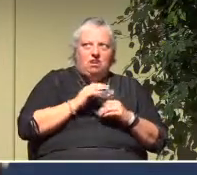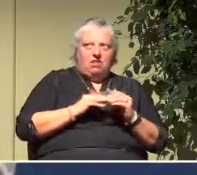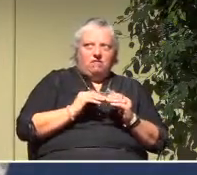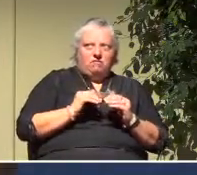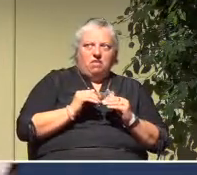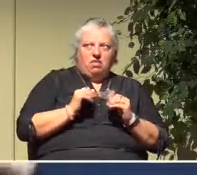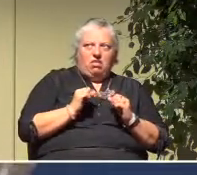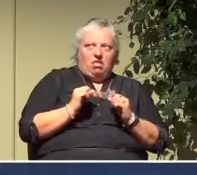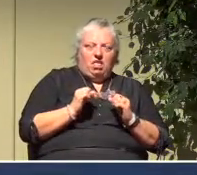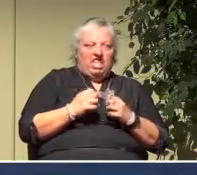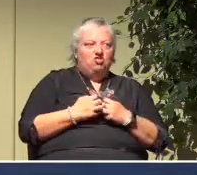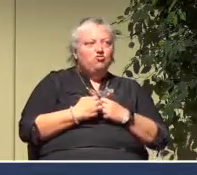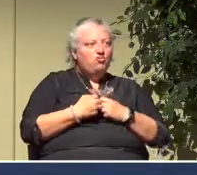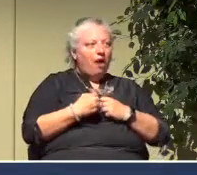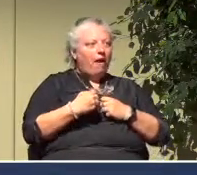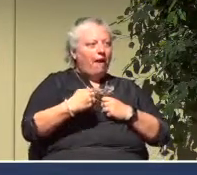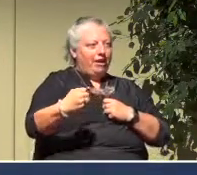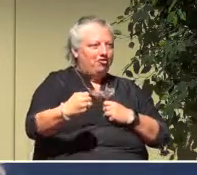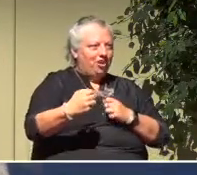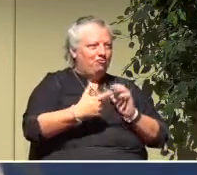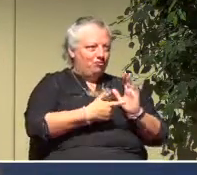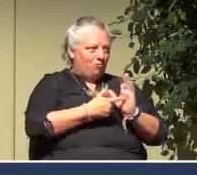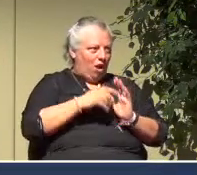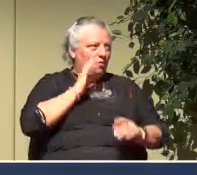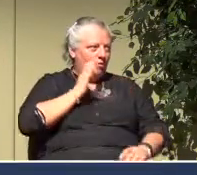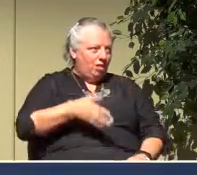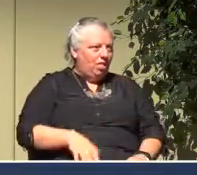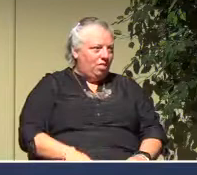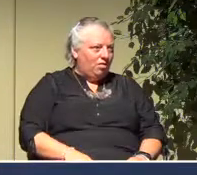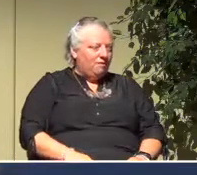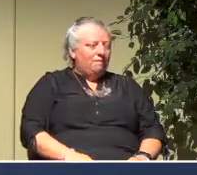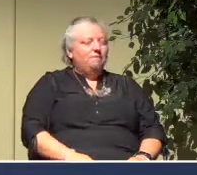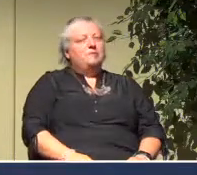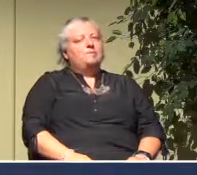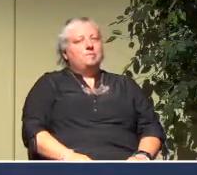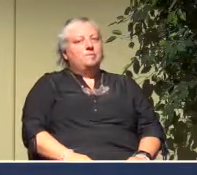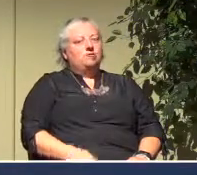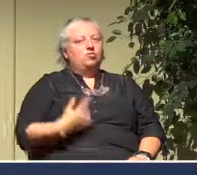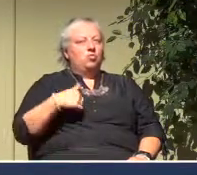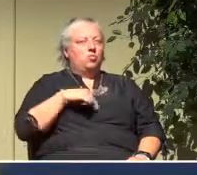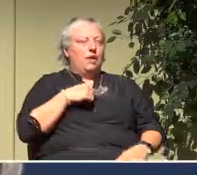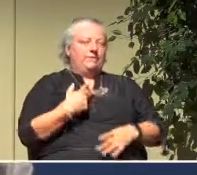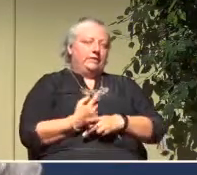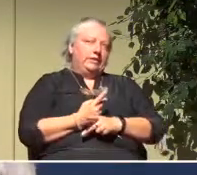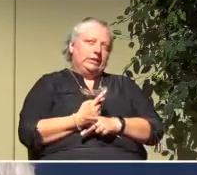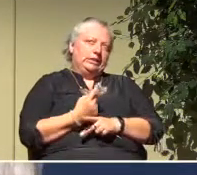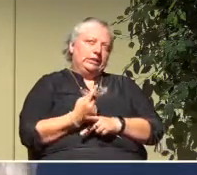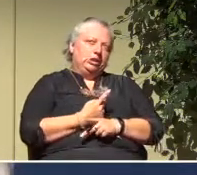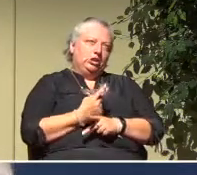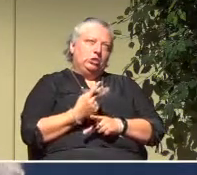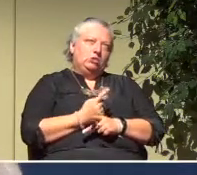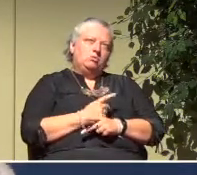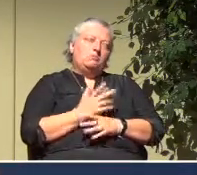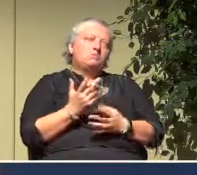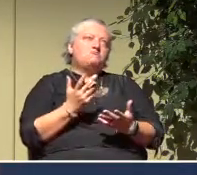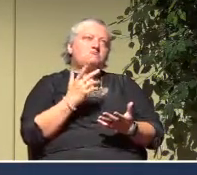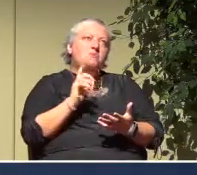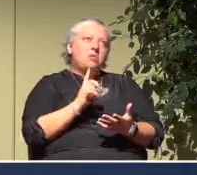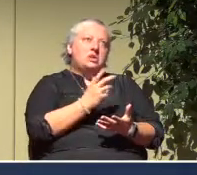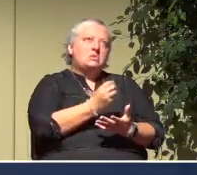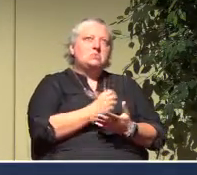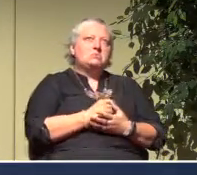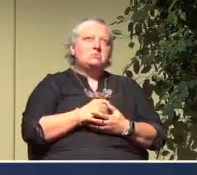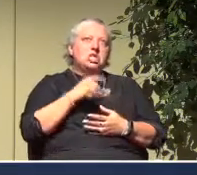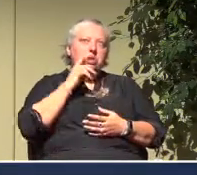And a little bit of stretching that will be required from time to time. As we figure out where this goes. And we don't really know